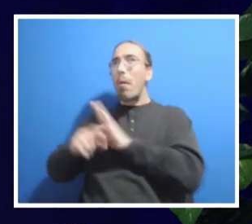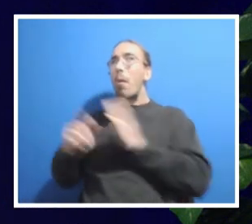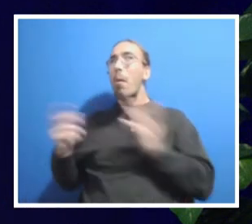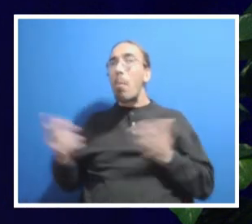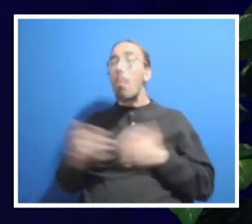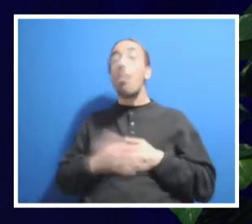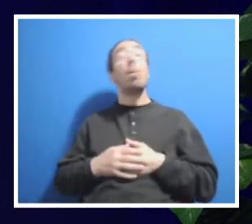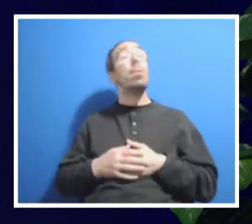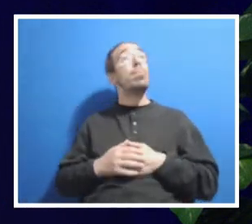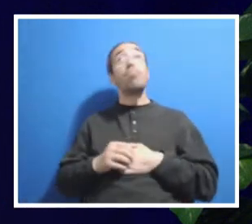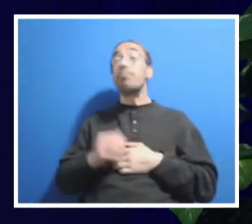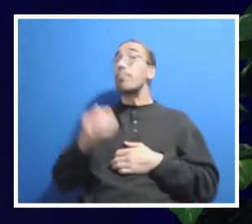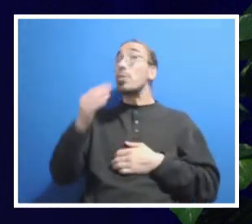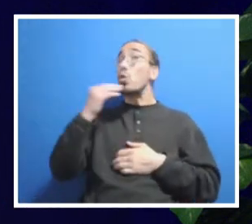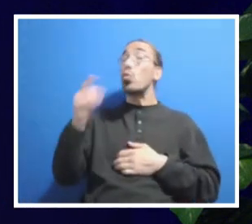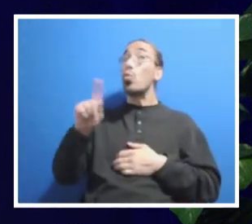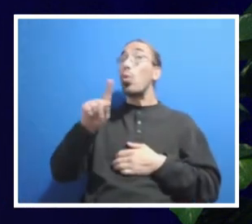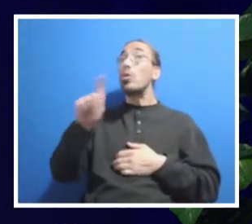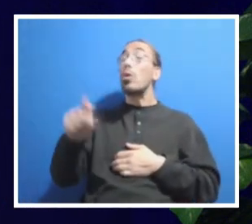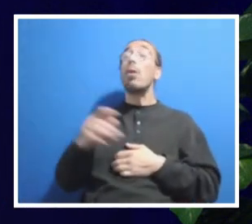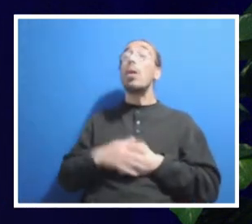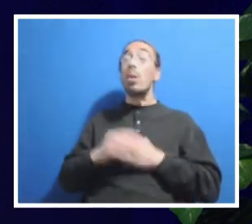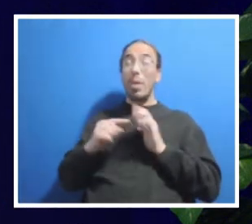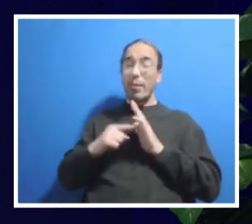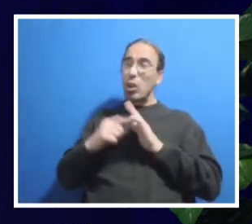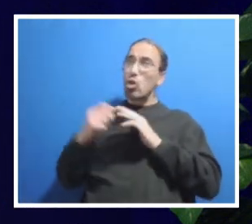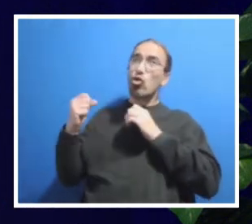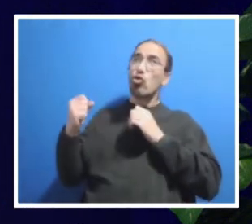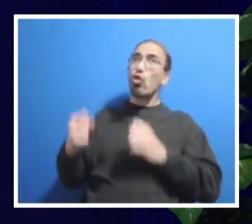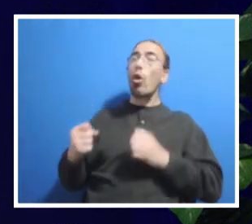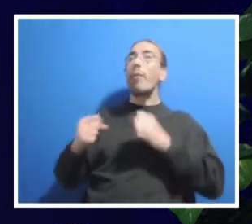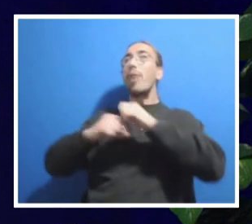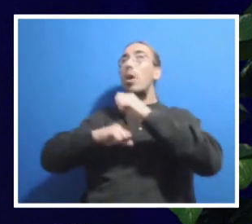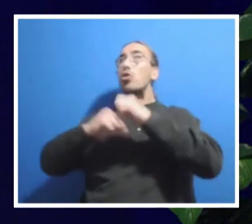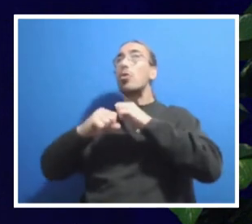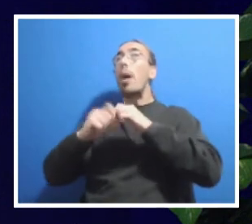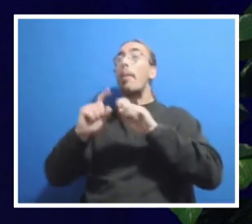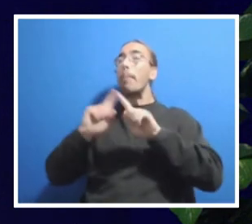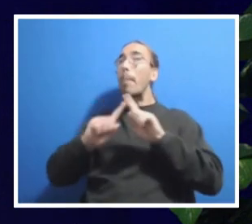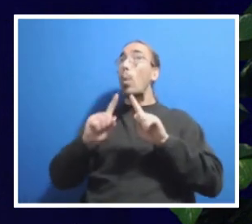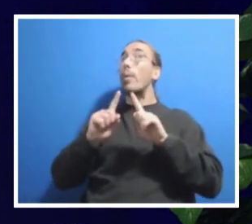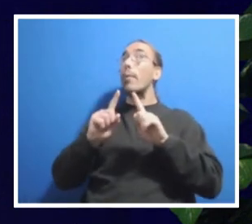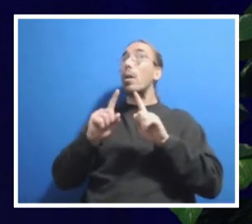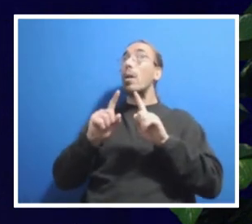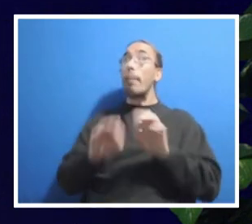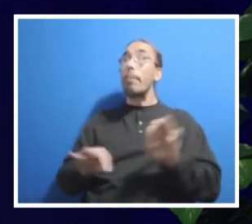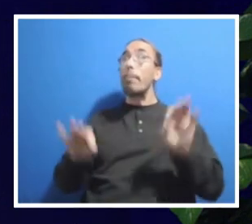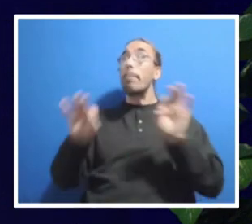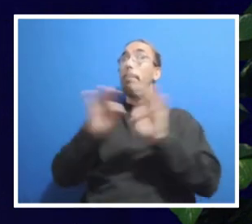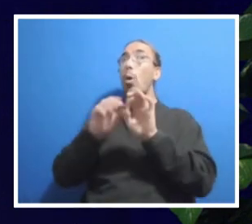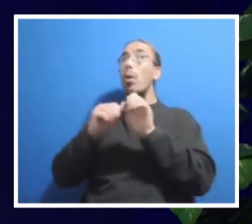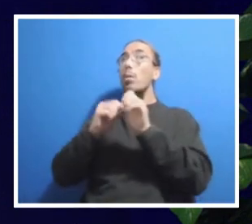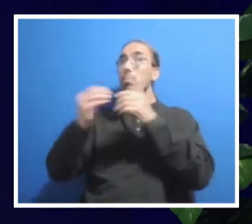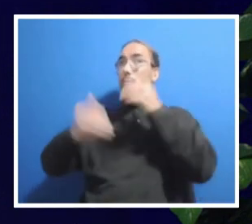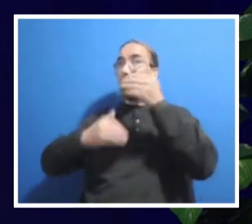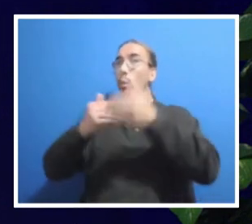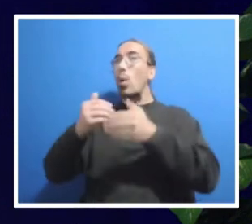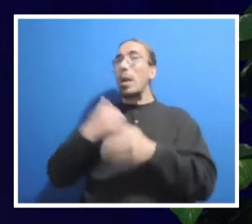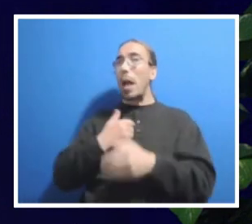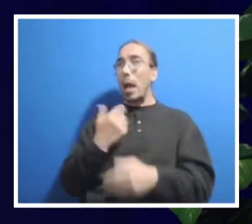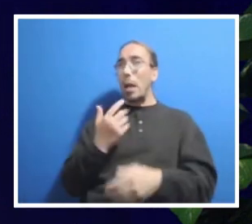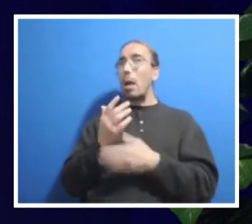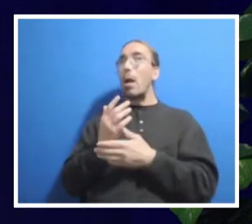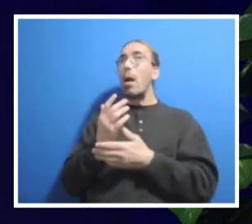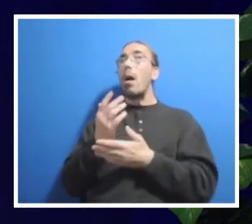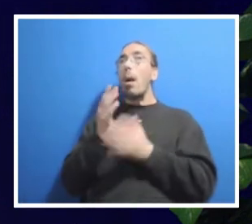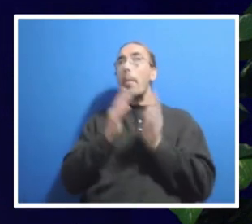foundation that we're starting to work from. But we have taken some practical steps. We had a 3% budget rescission built into the fiscal